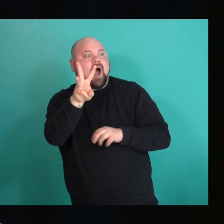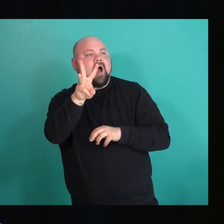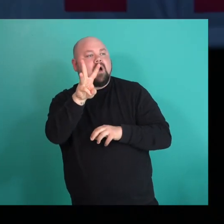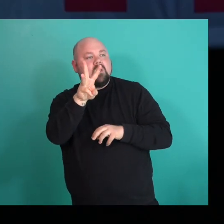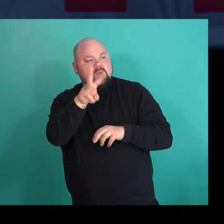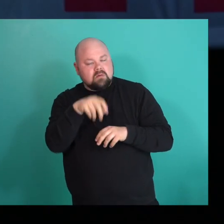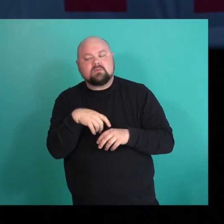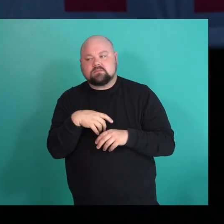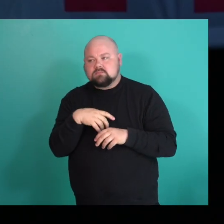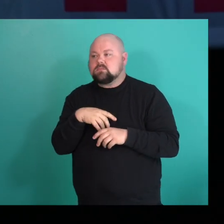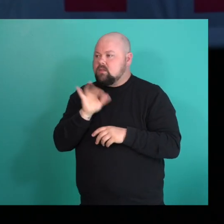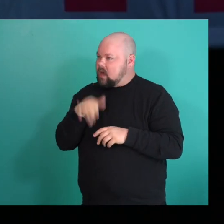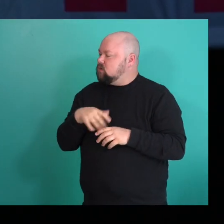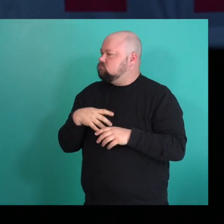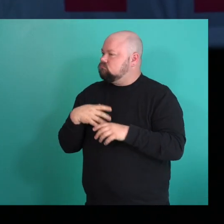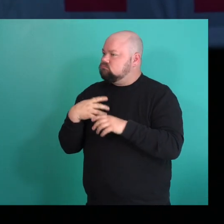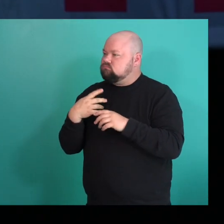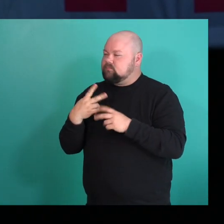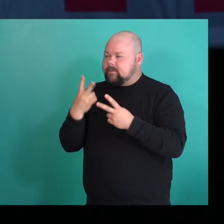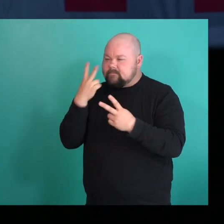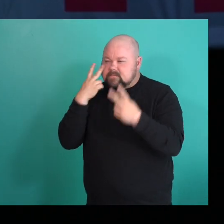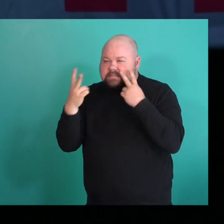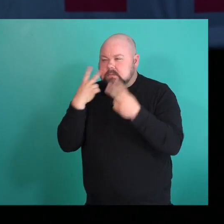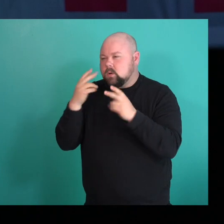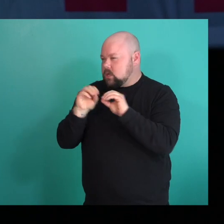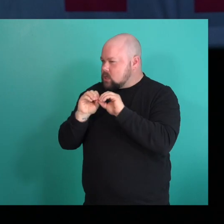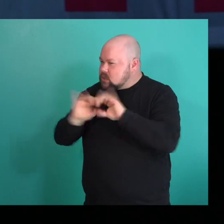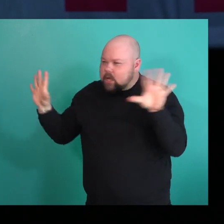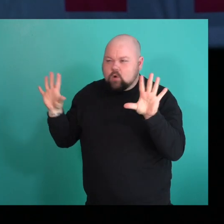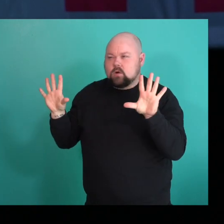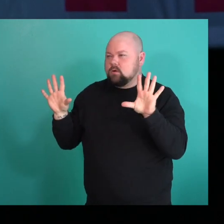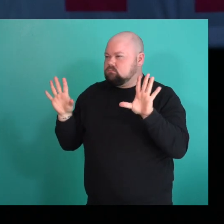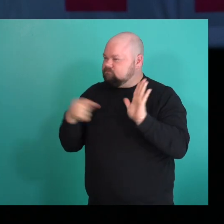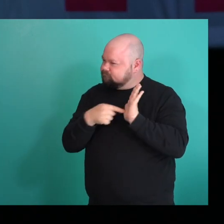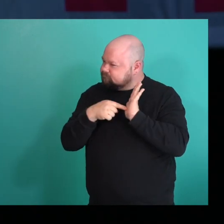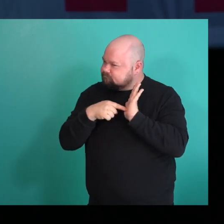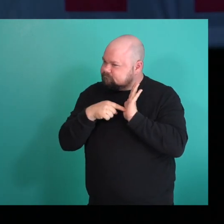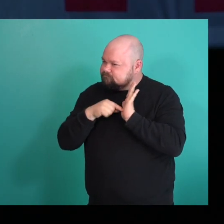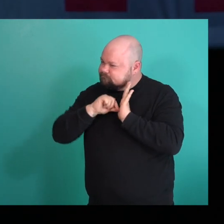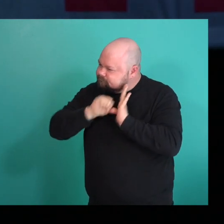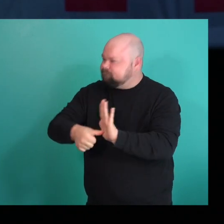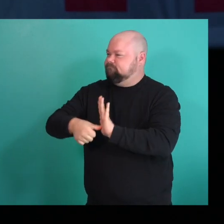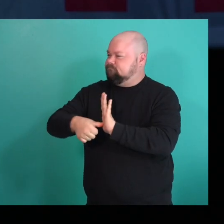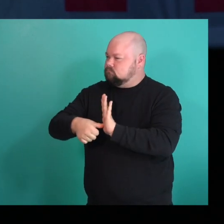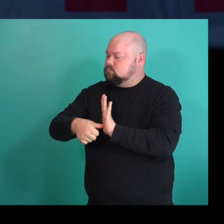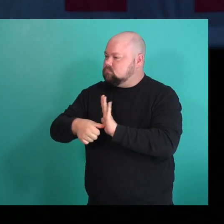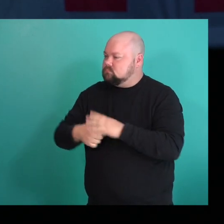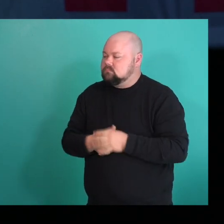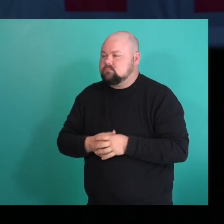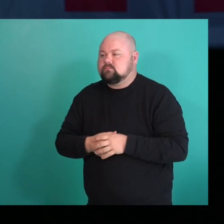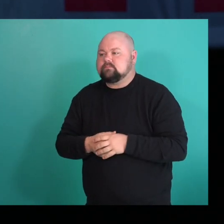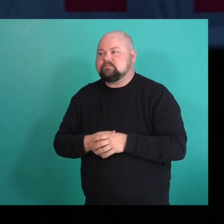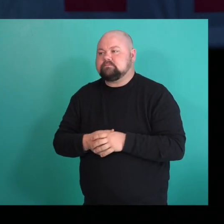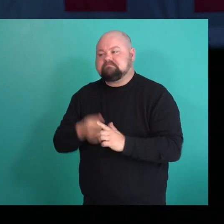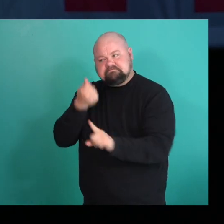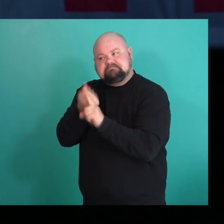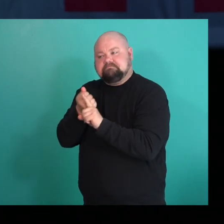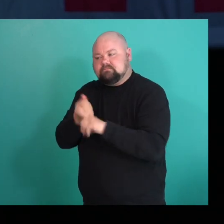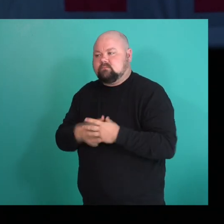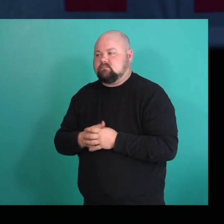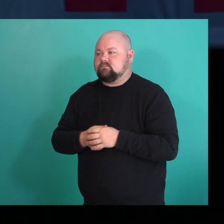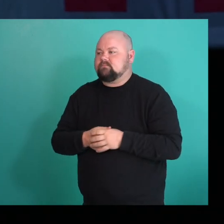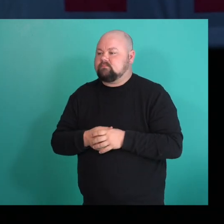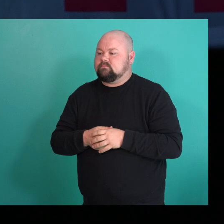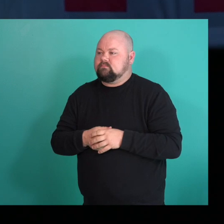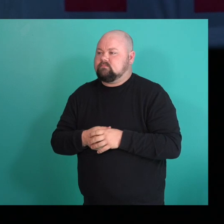I think we made such a visible, we were so visible and it was such a visual impact. So that for